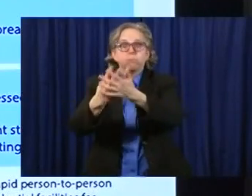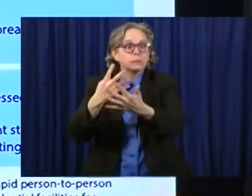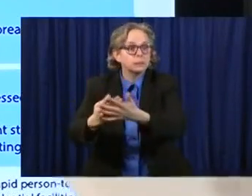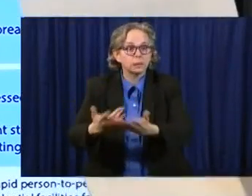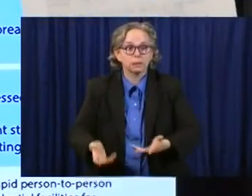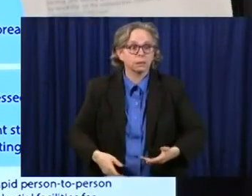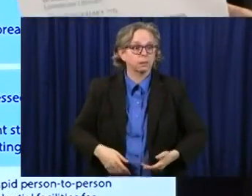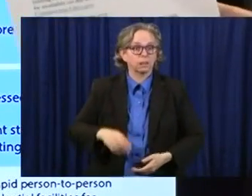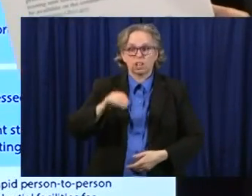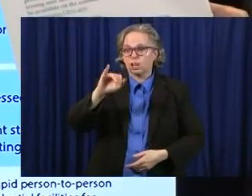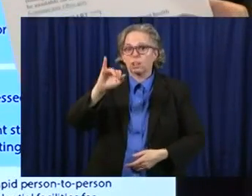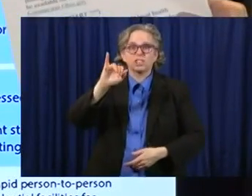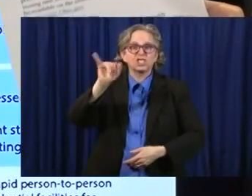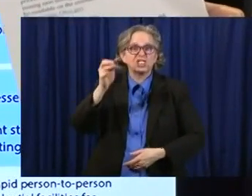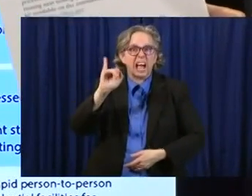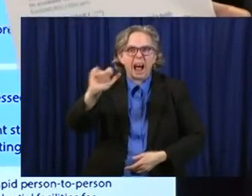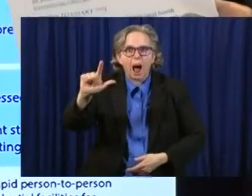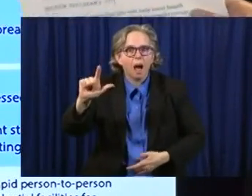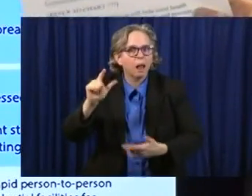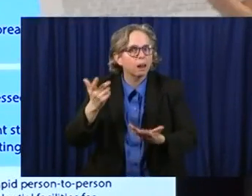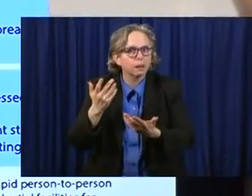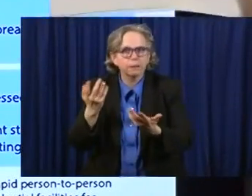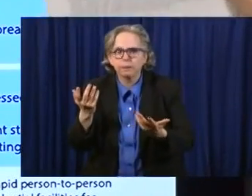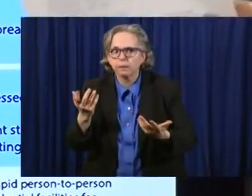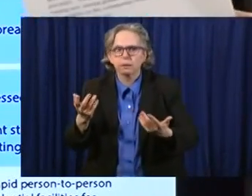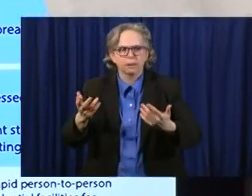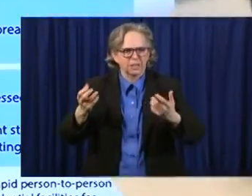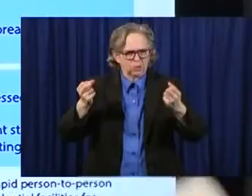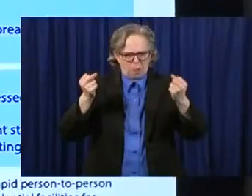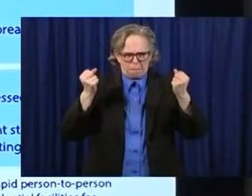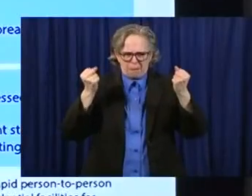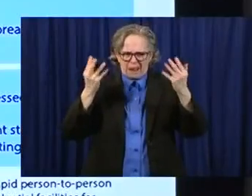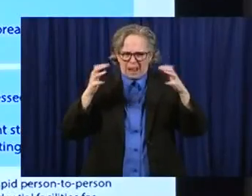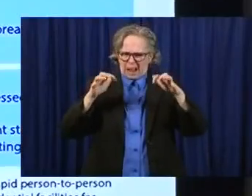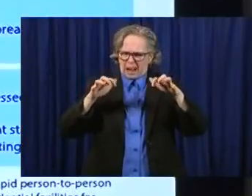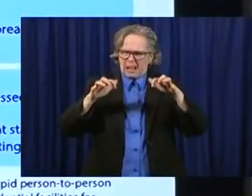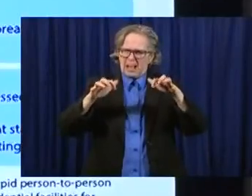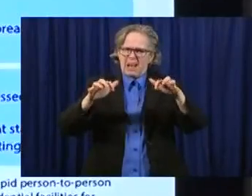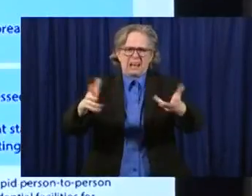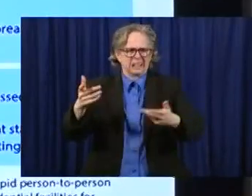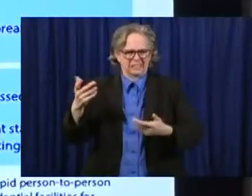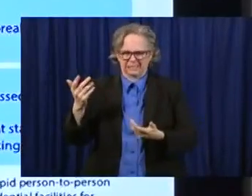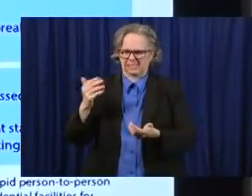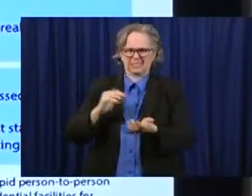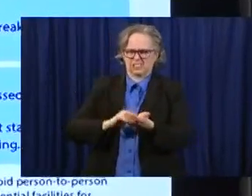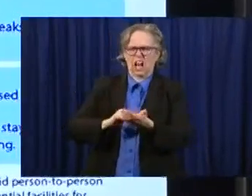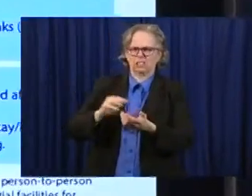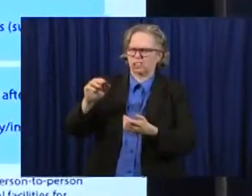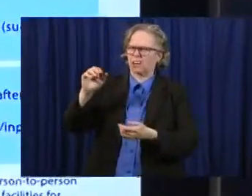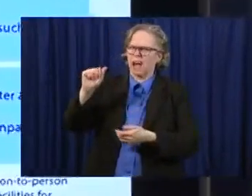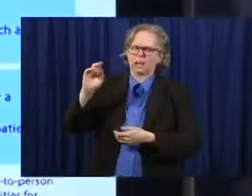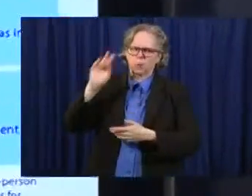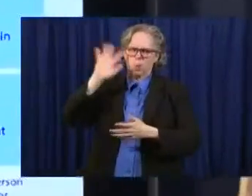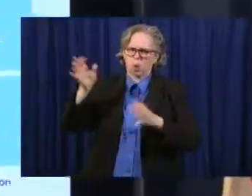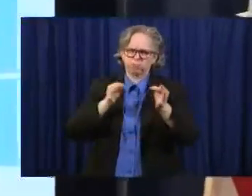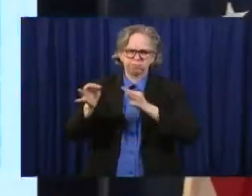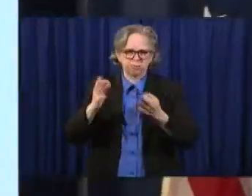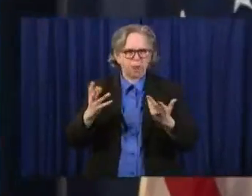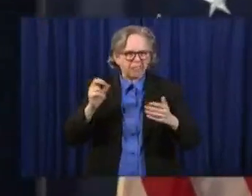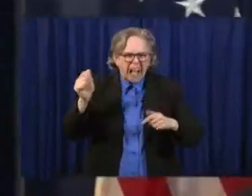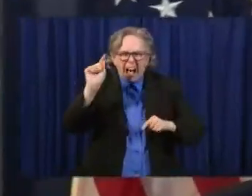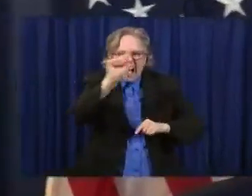gets to this and explains this grouping, just keep in mind that this is a large number